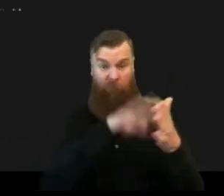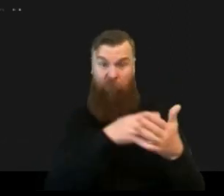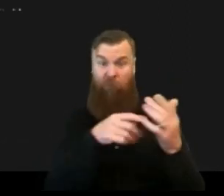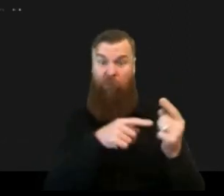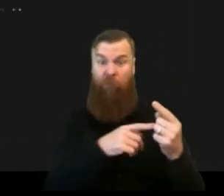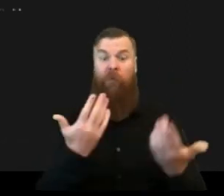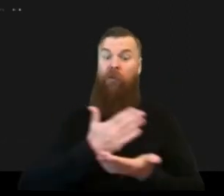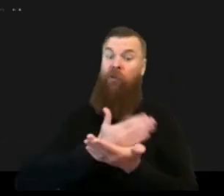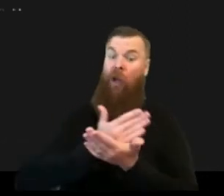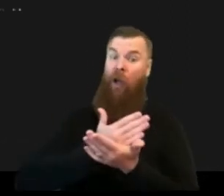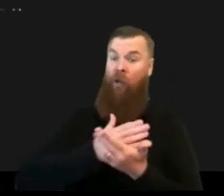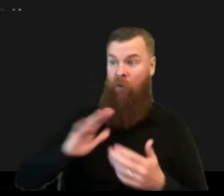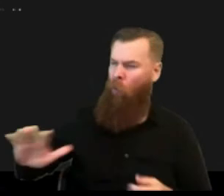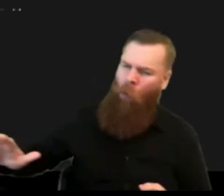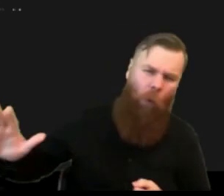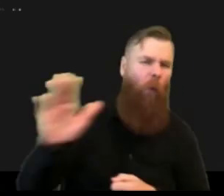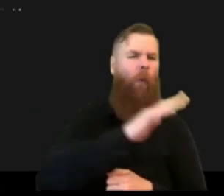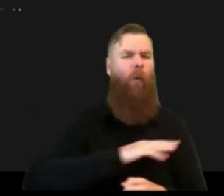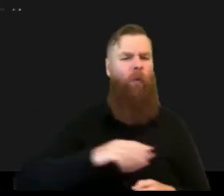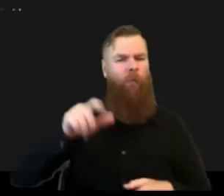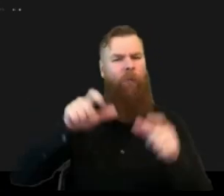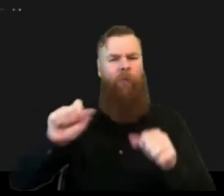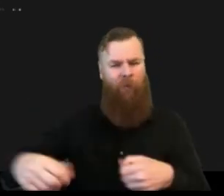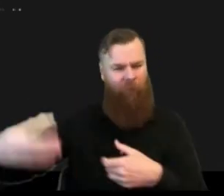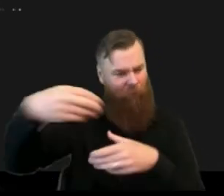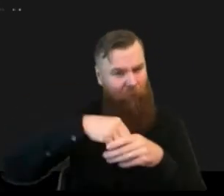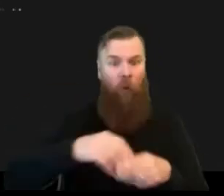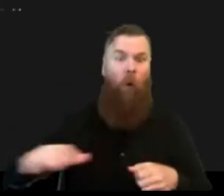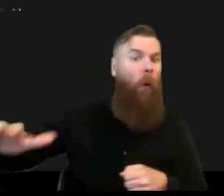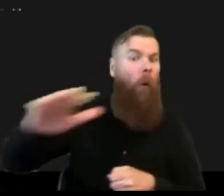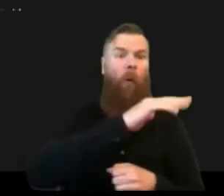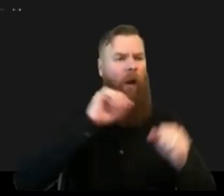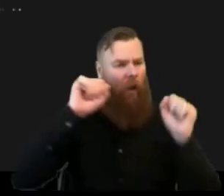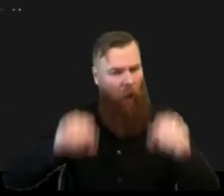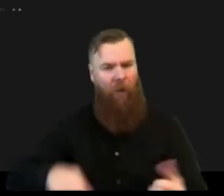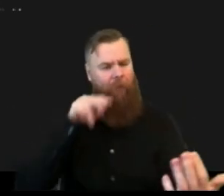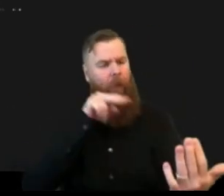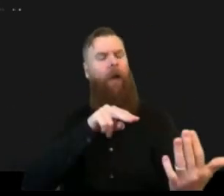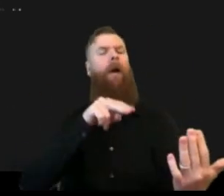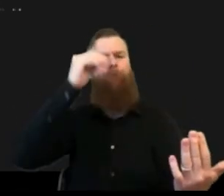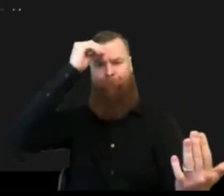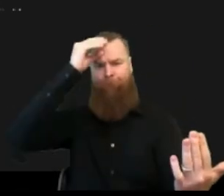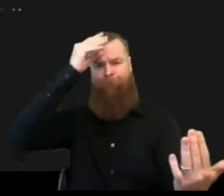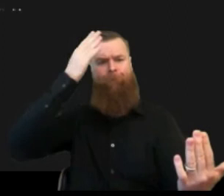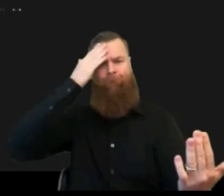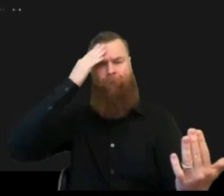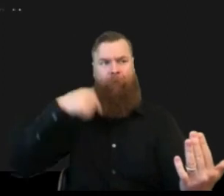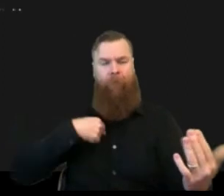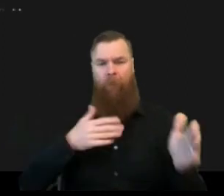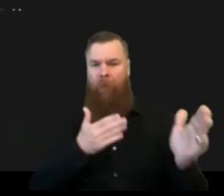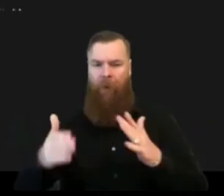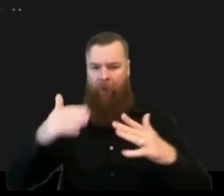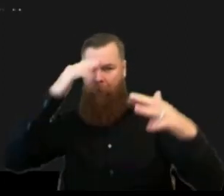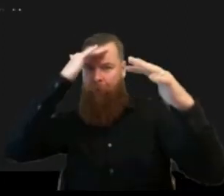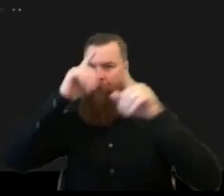um uh of of potential emergencies at the local local regional and national level so that kind of